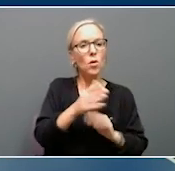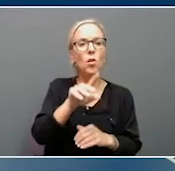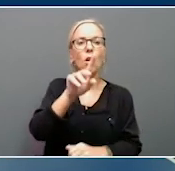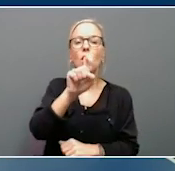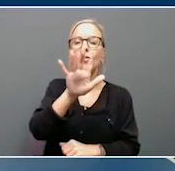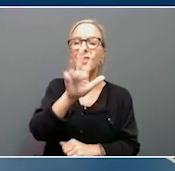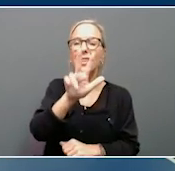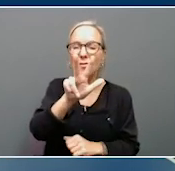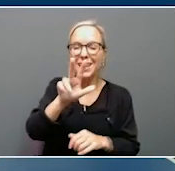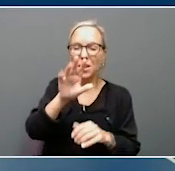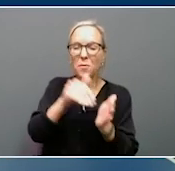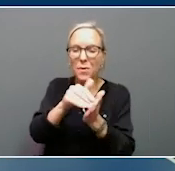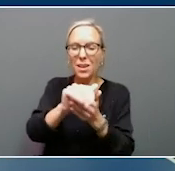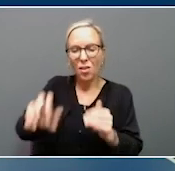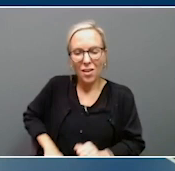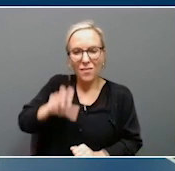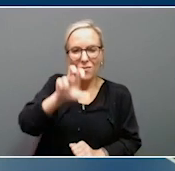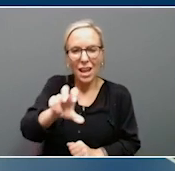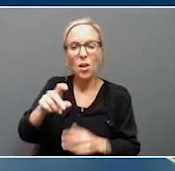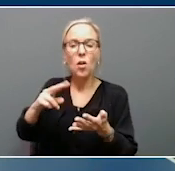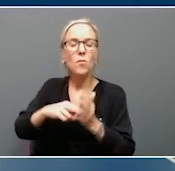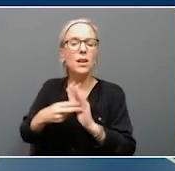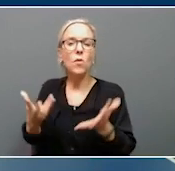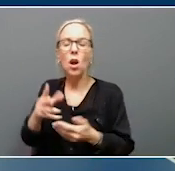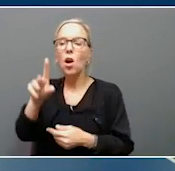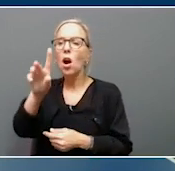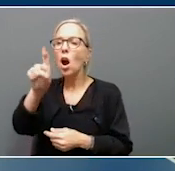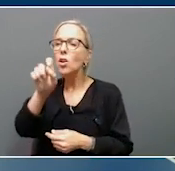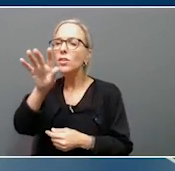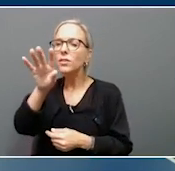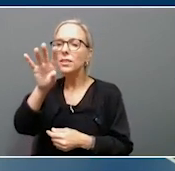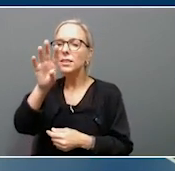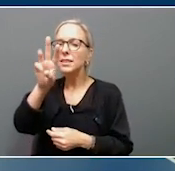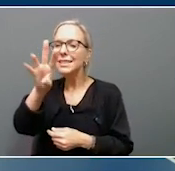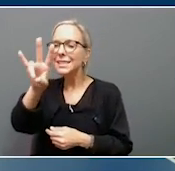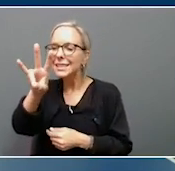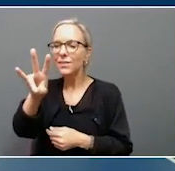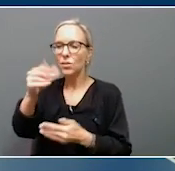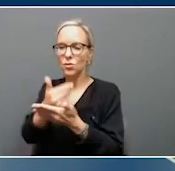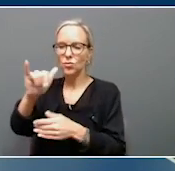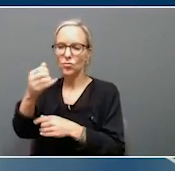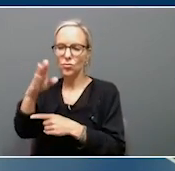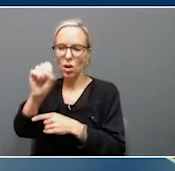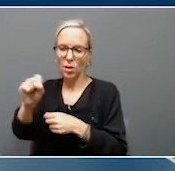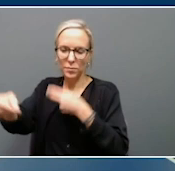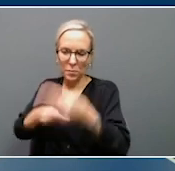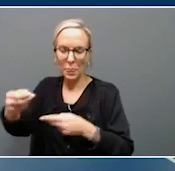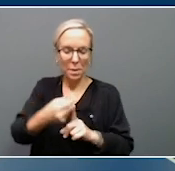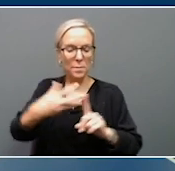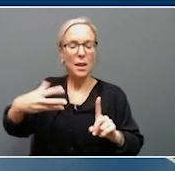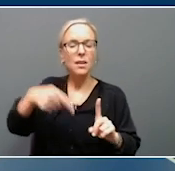It's creating 167 new high quality Kentucky jobs. The expansion brings the company's total Kentucky